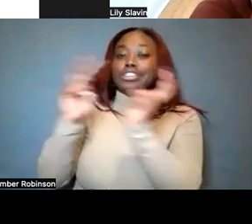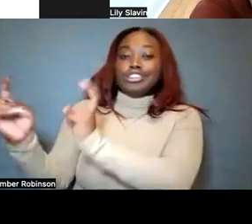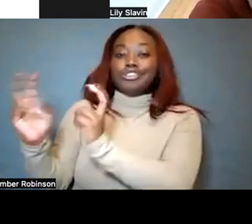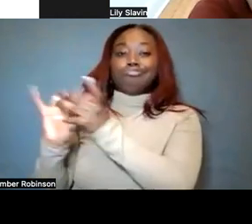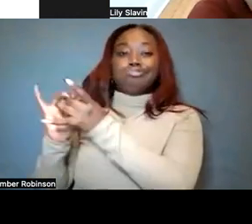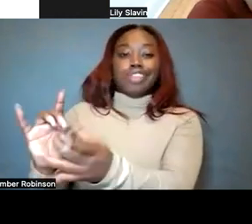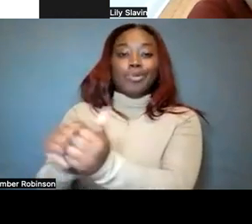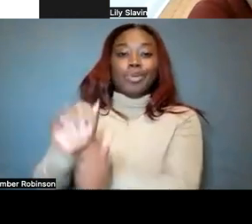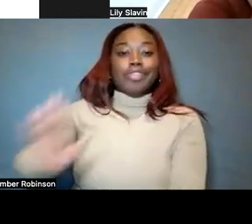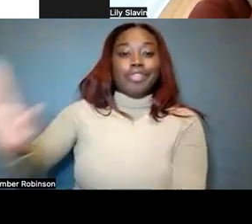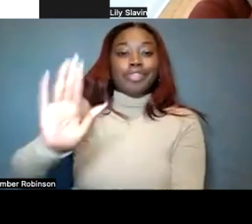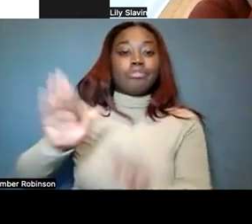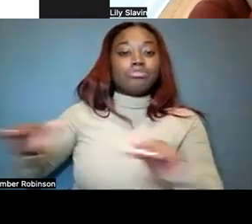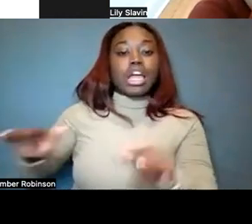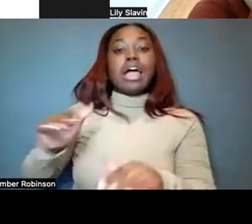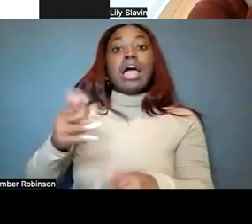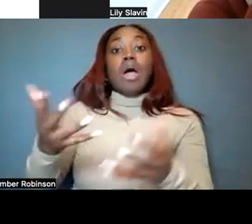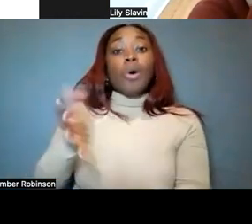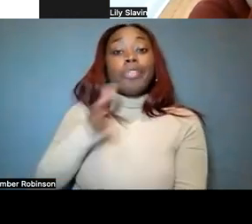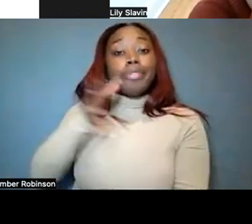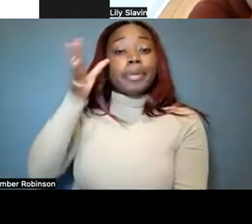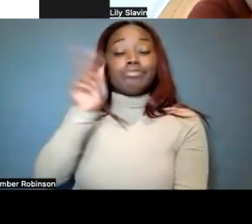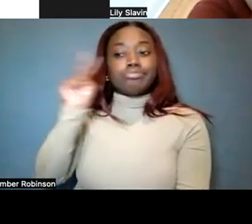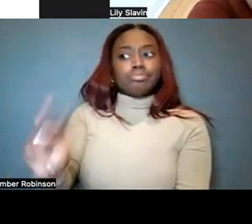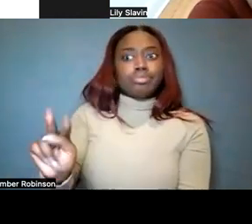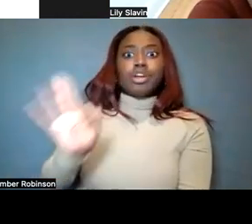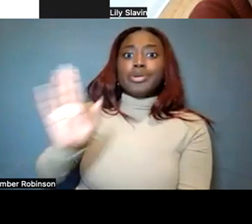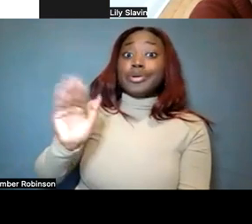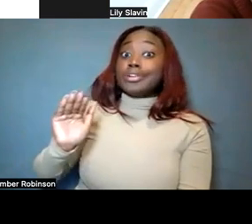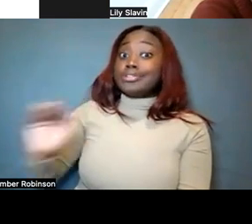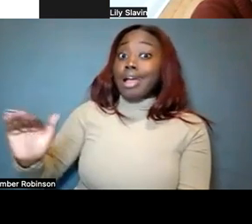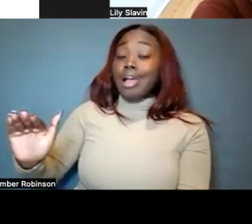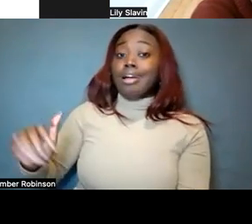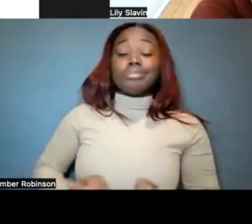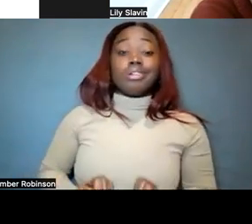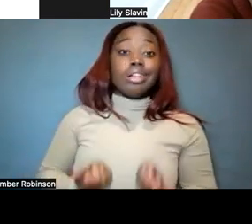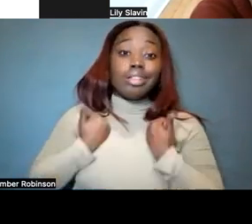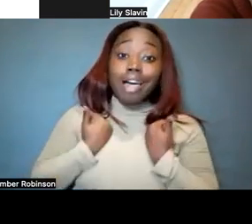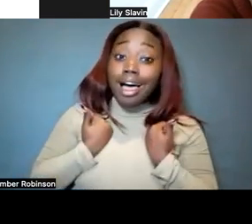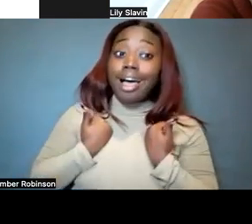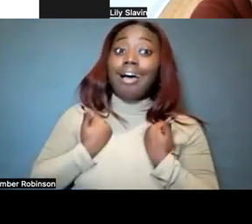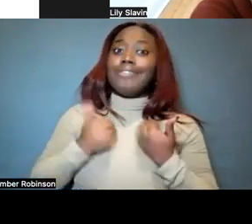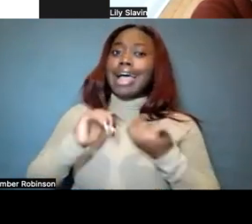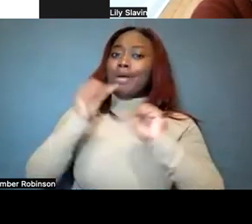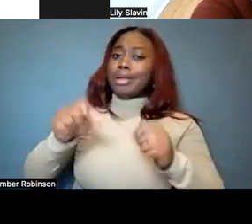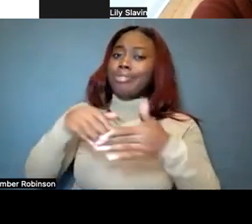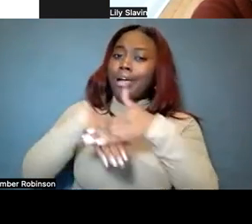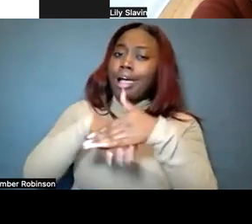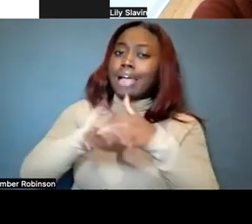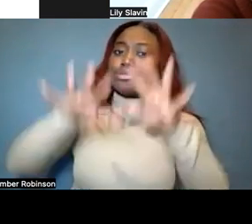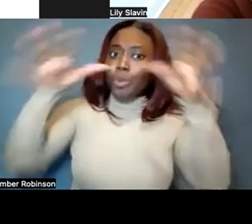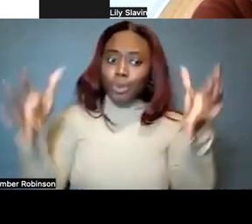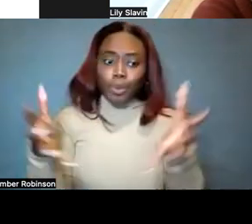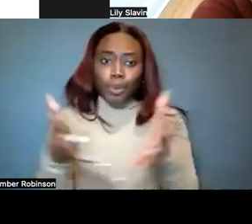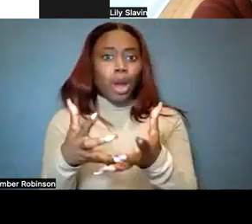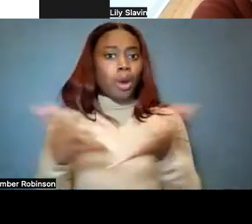But when I what I want the parent to look at is your child's alive, how are they going to access the world? And what are they going to talk about?